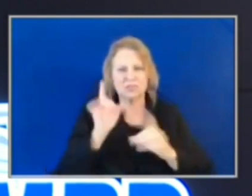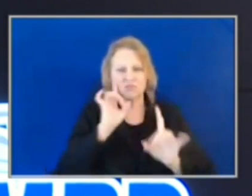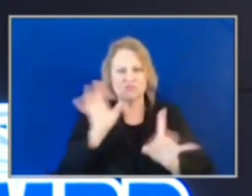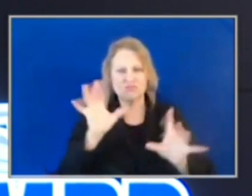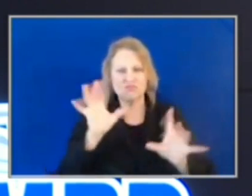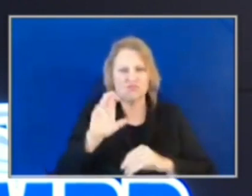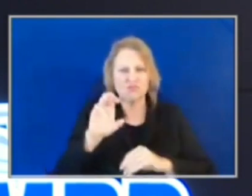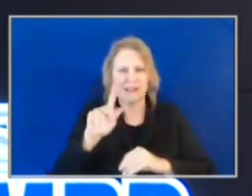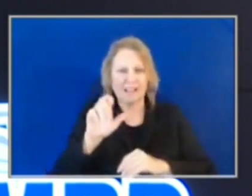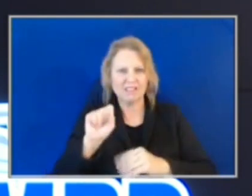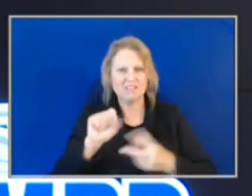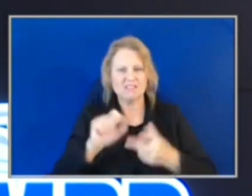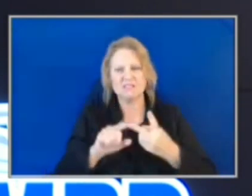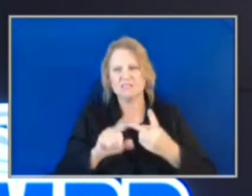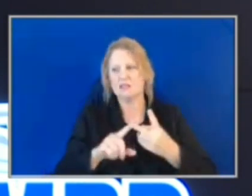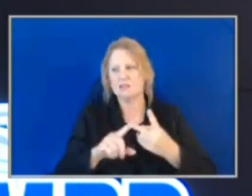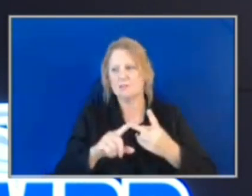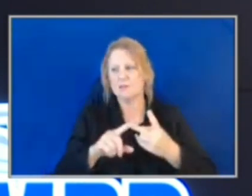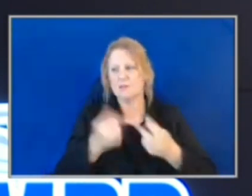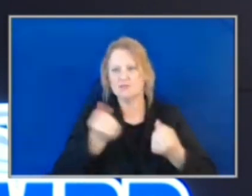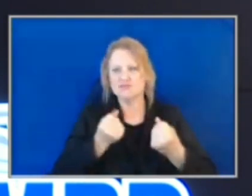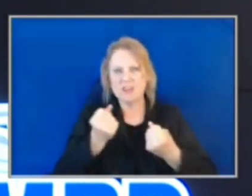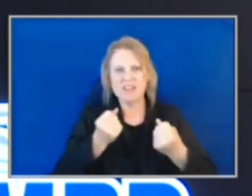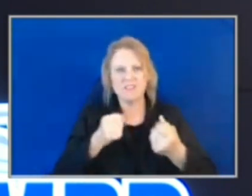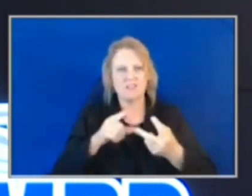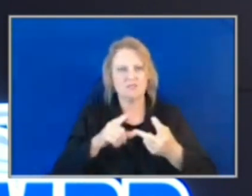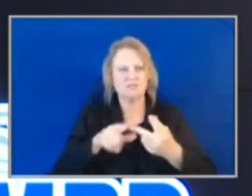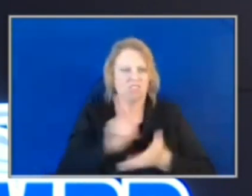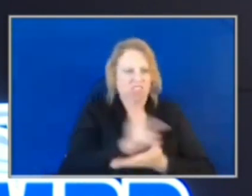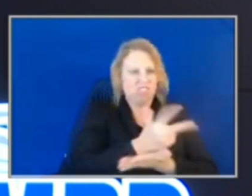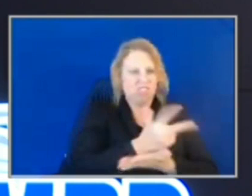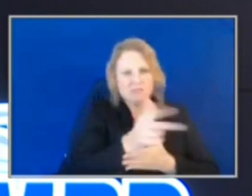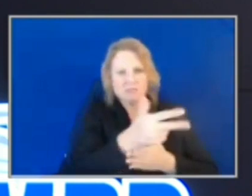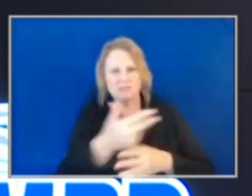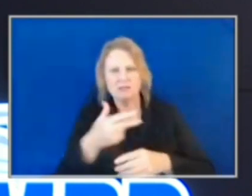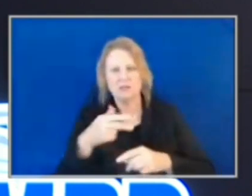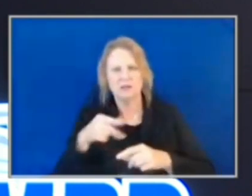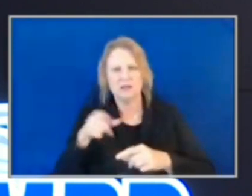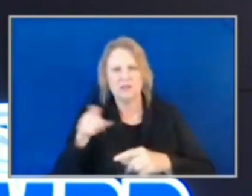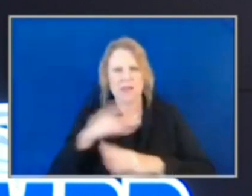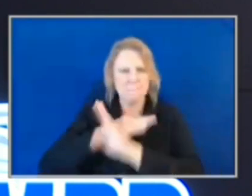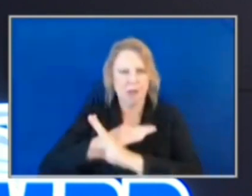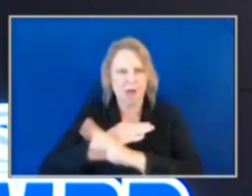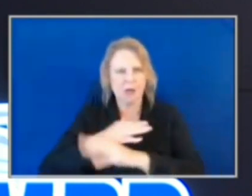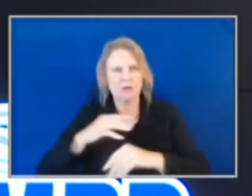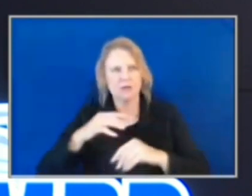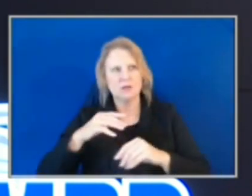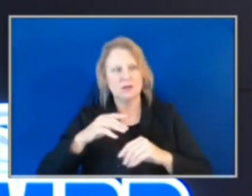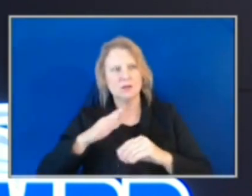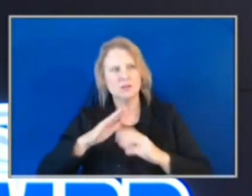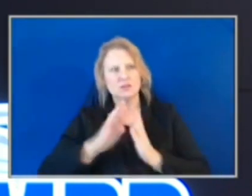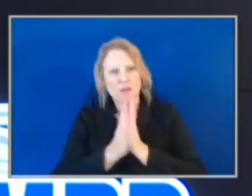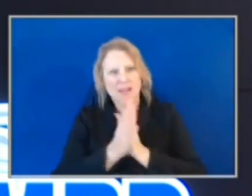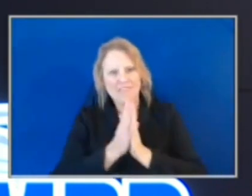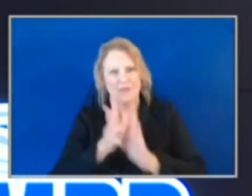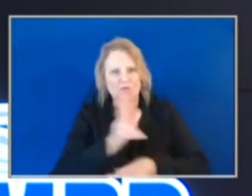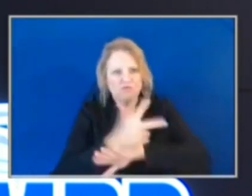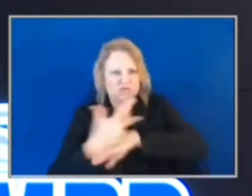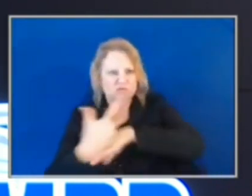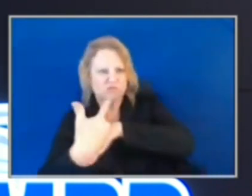During these gatherings, these drivers often block traffic, perform dangerous stunts like burnouts, donuts,